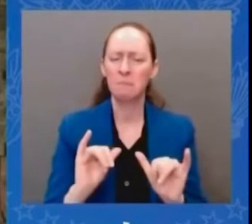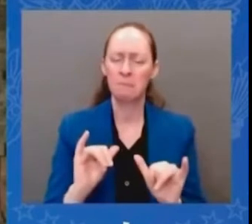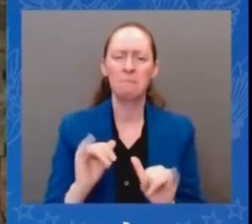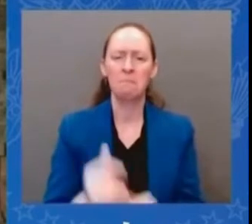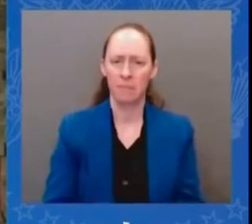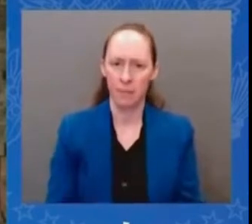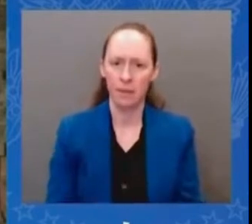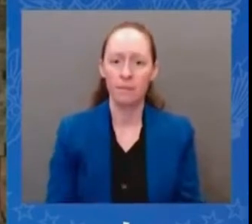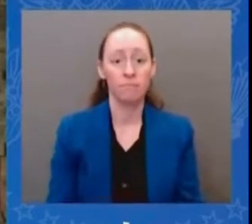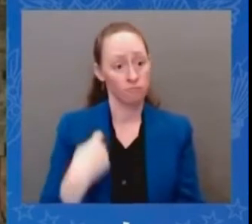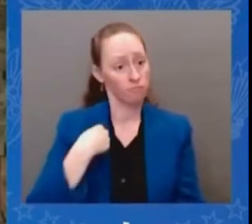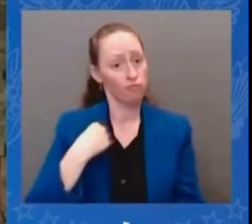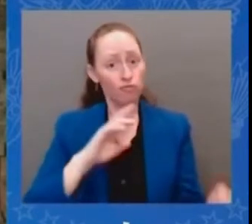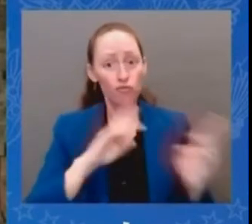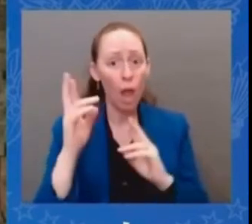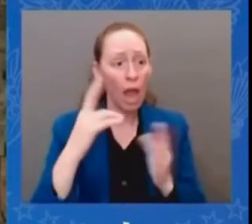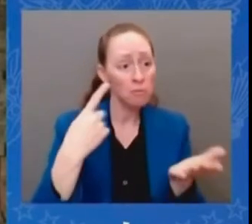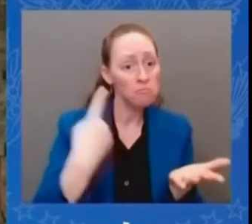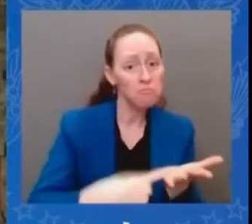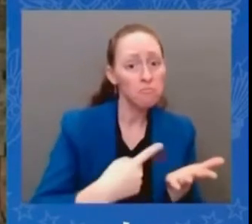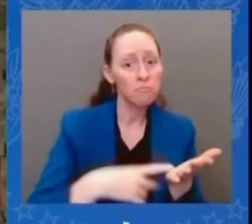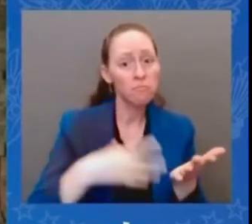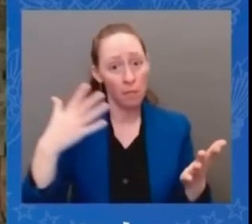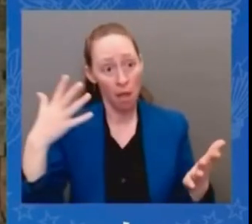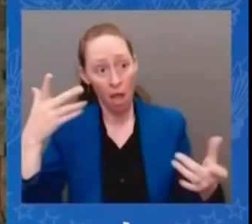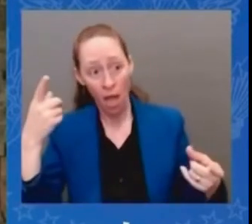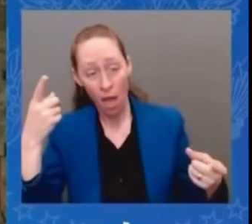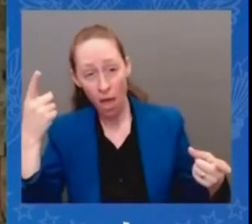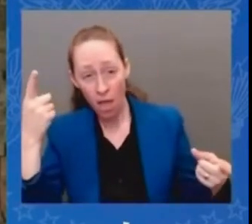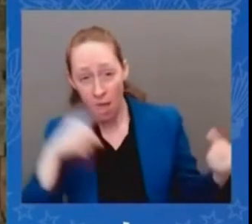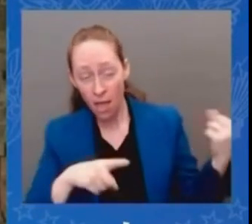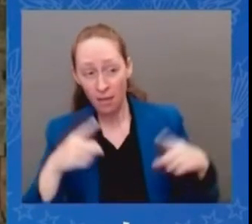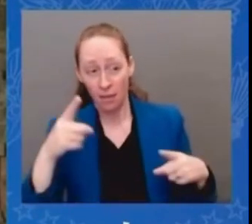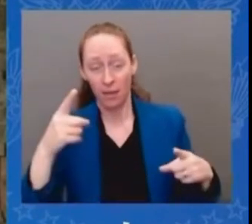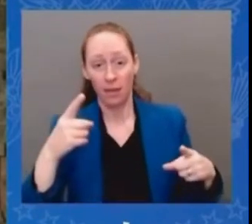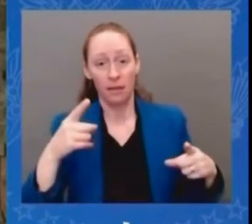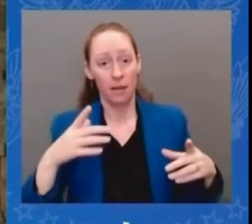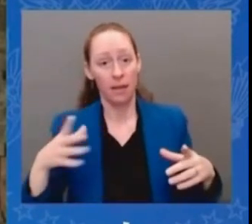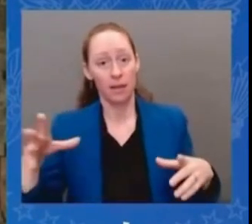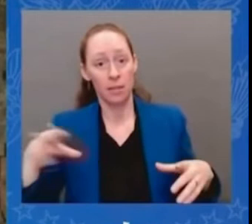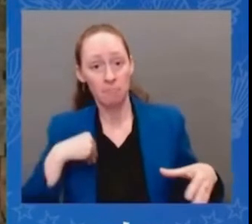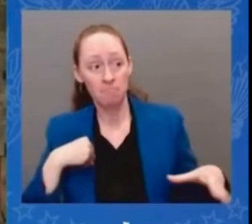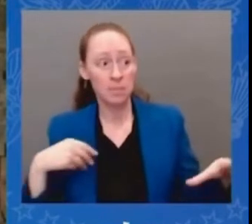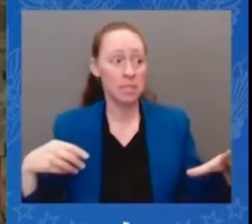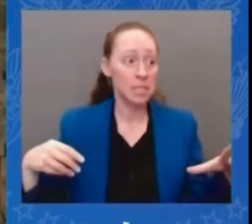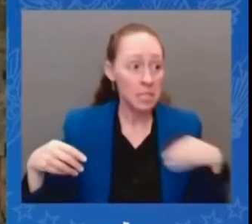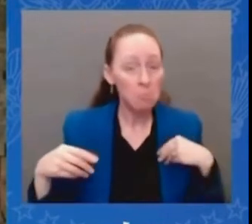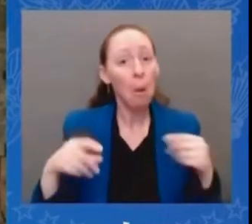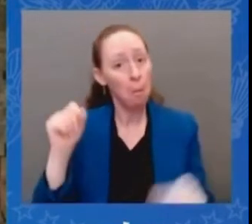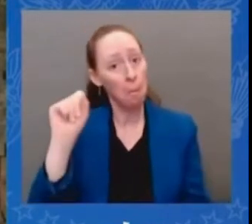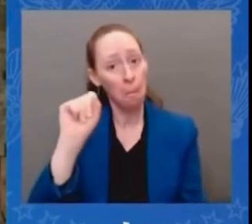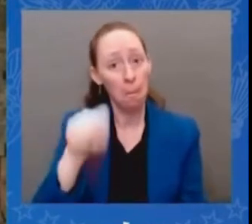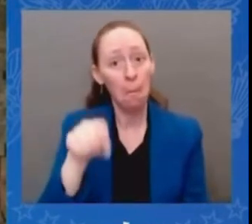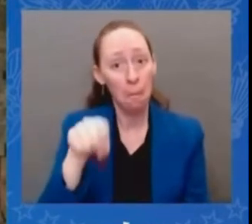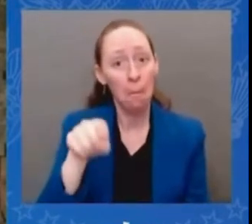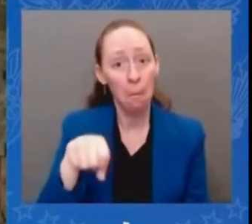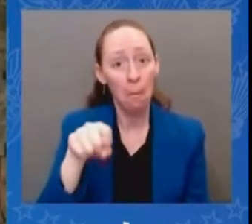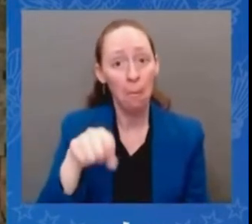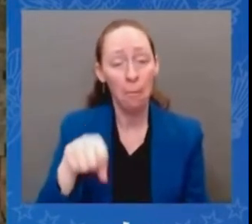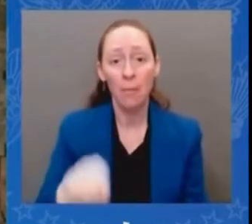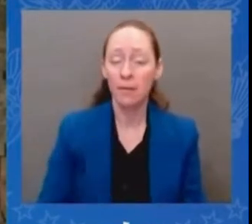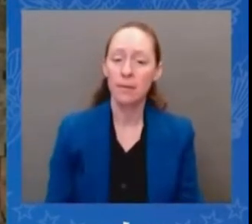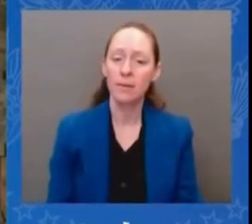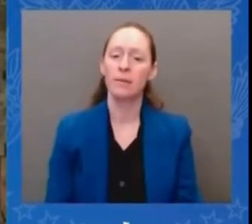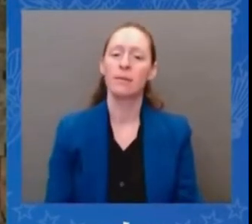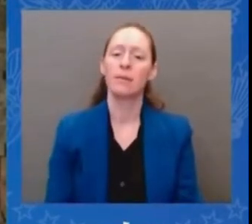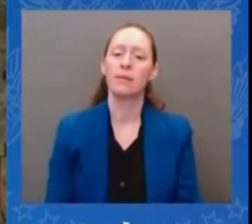that uh look i i think how can i say this tactfully um i